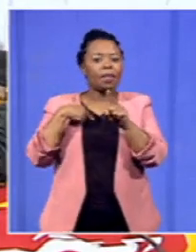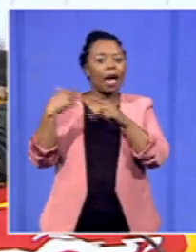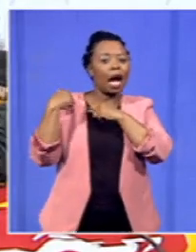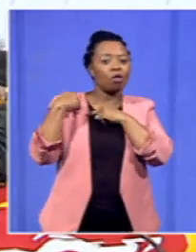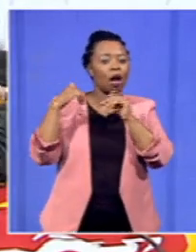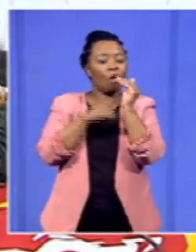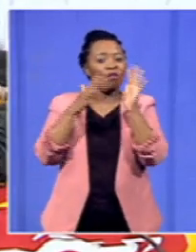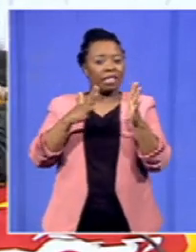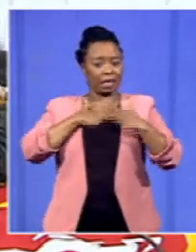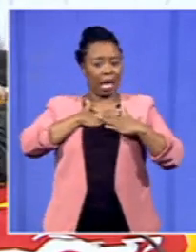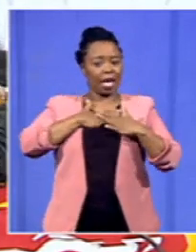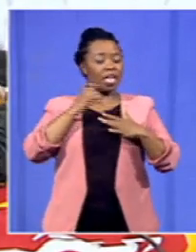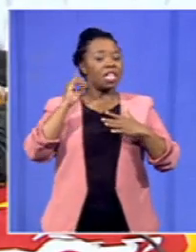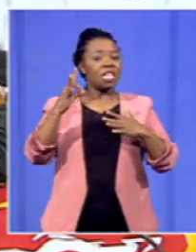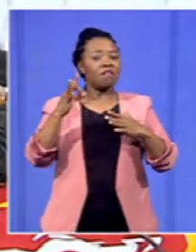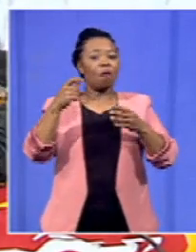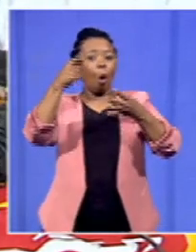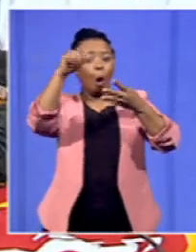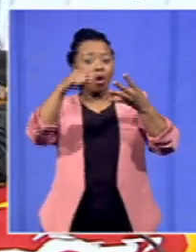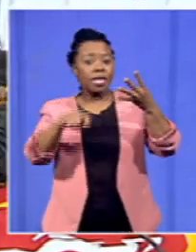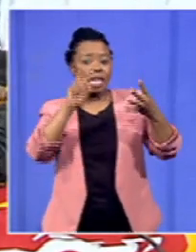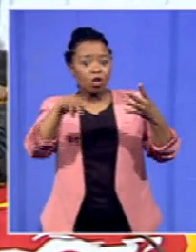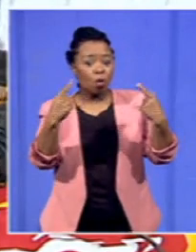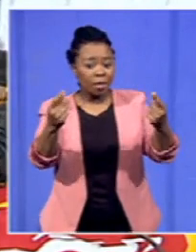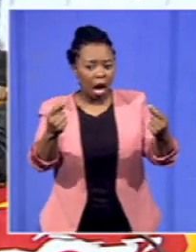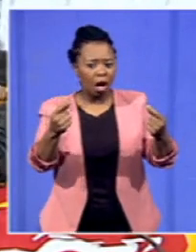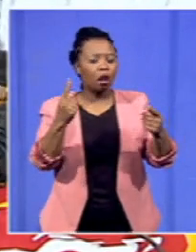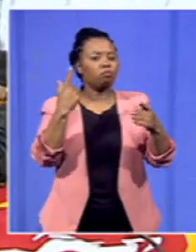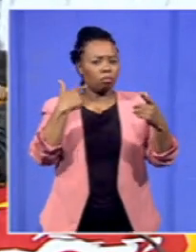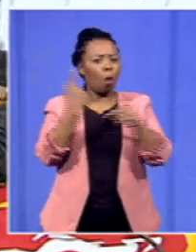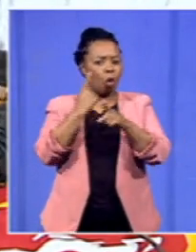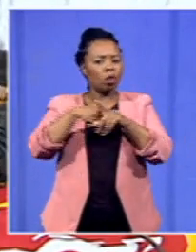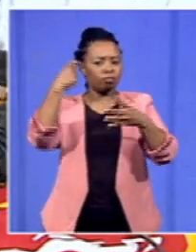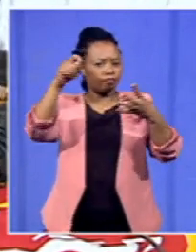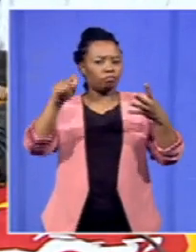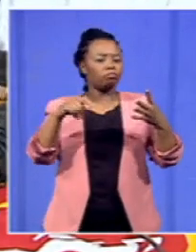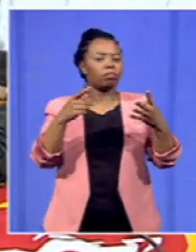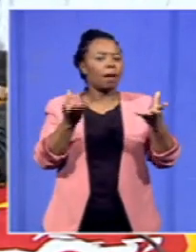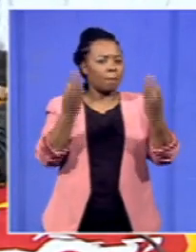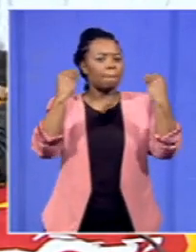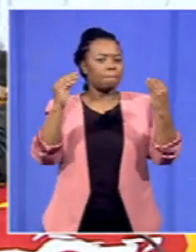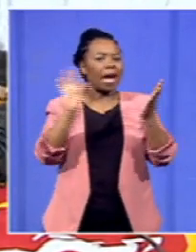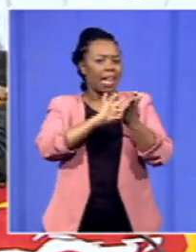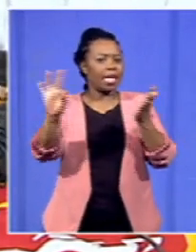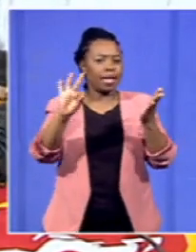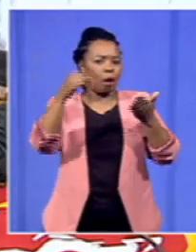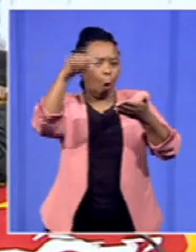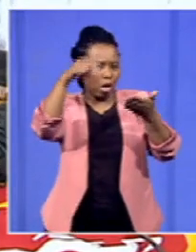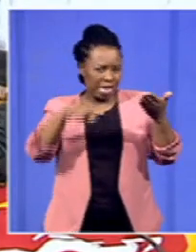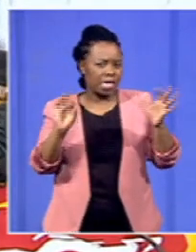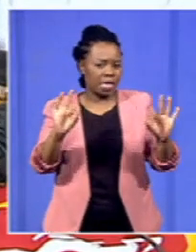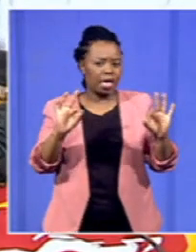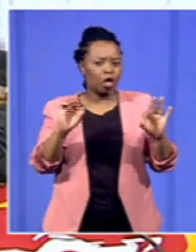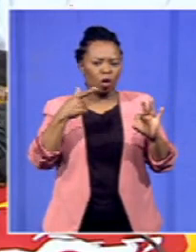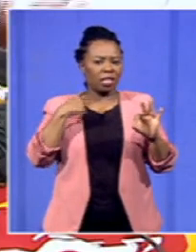if needs comes and when the audit needs to be done we always get audited and so far it's a clean audit simply we account for everything which we do do not